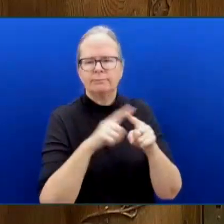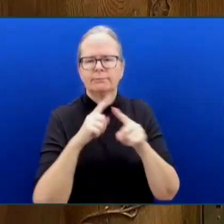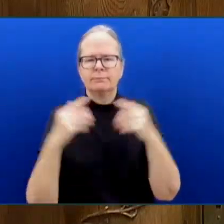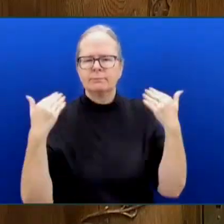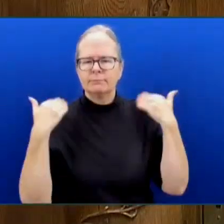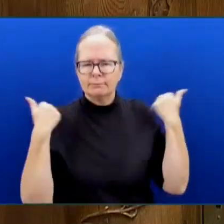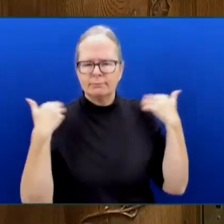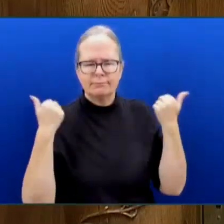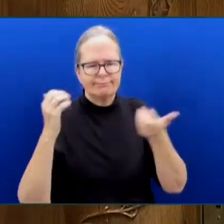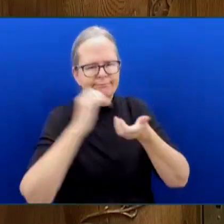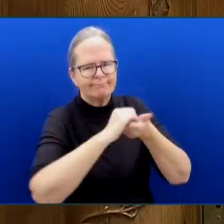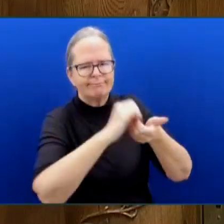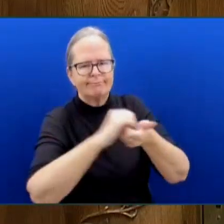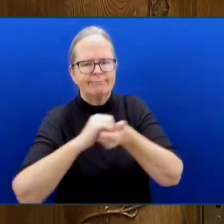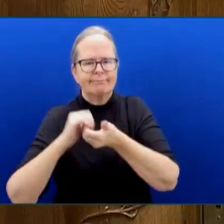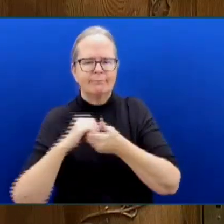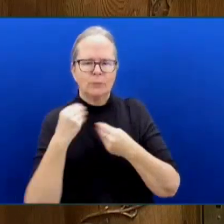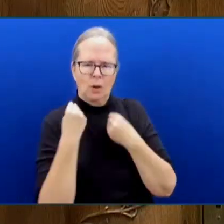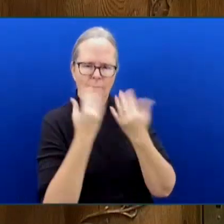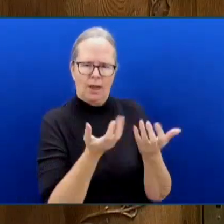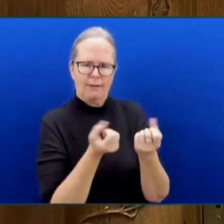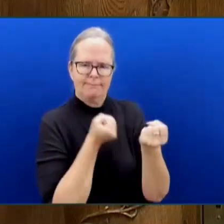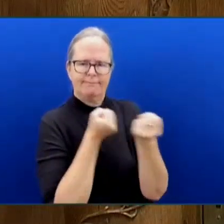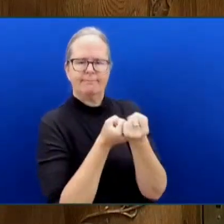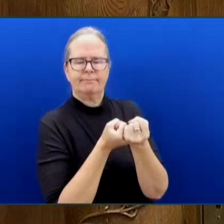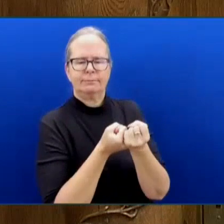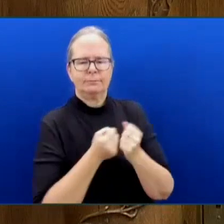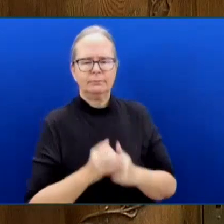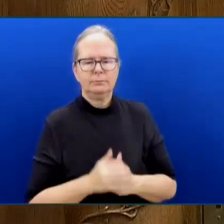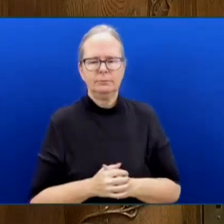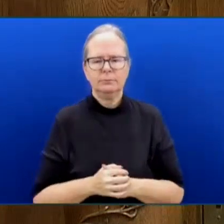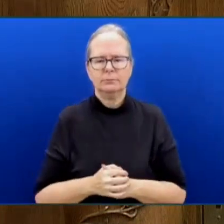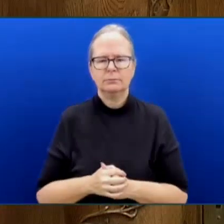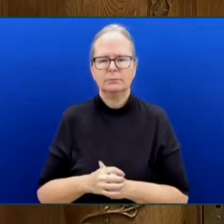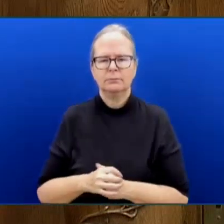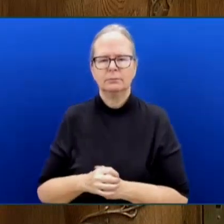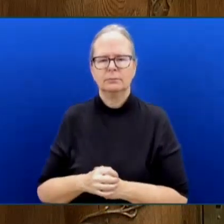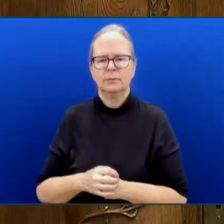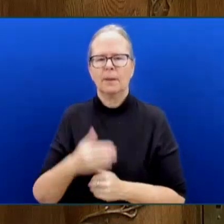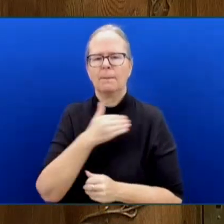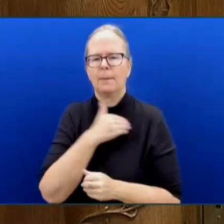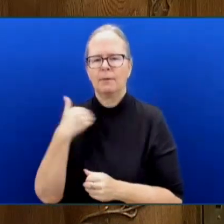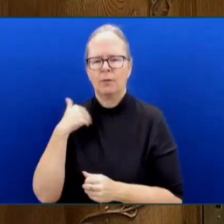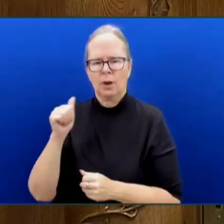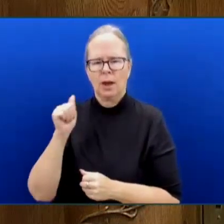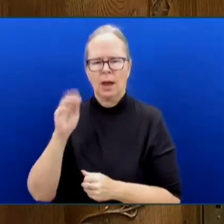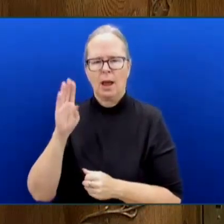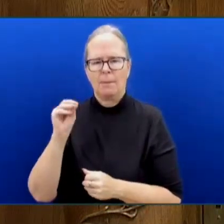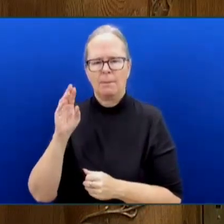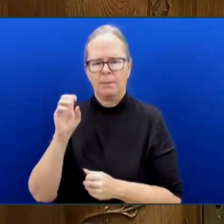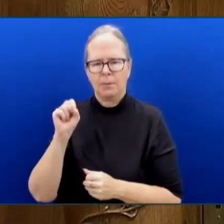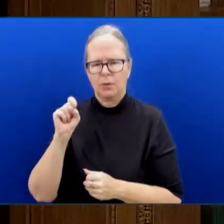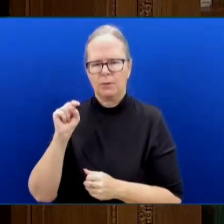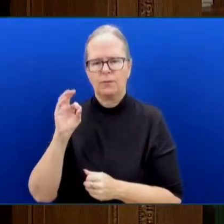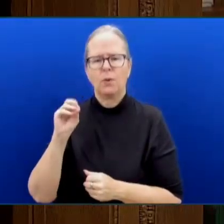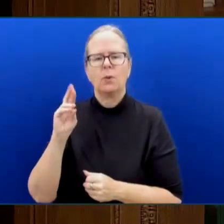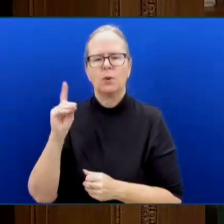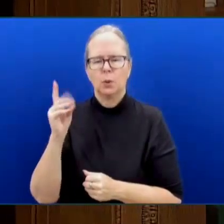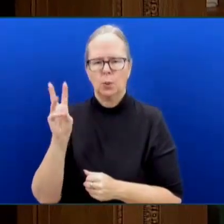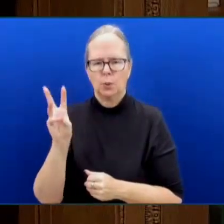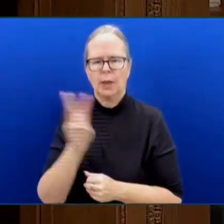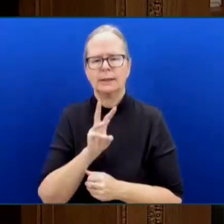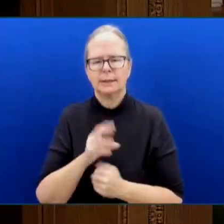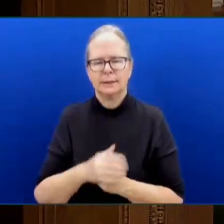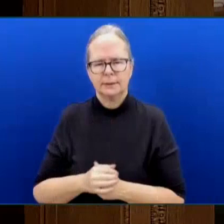Member for Abbotsford West. Thanks, Mr. Speaker. Not only is the Premier and the government embarking upon a climate